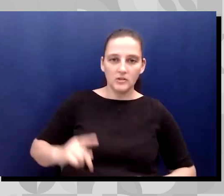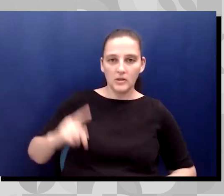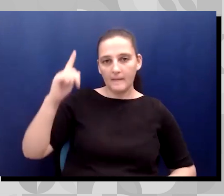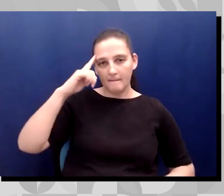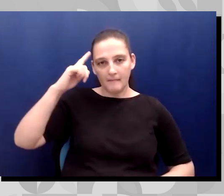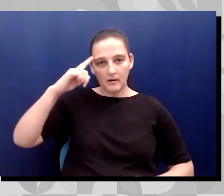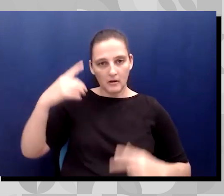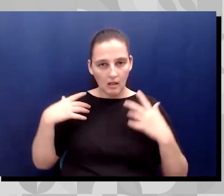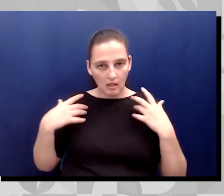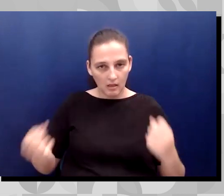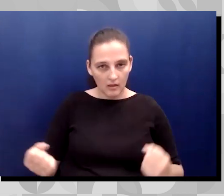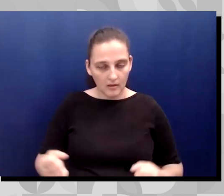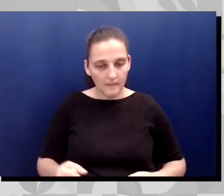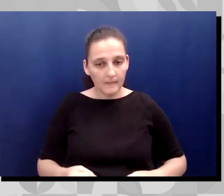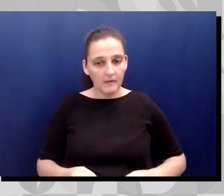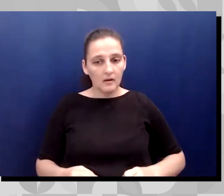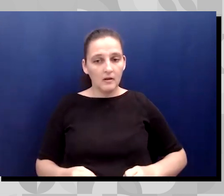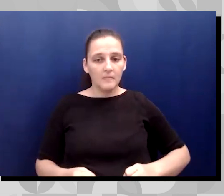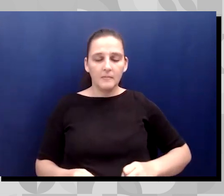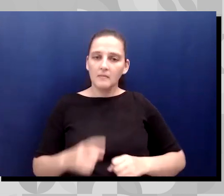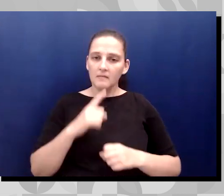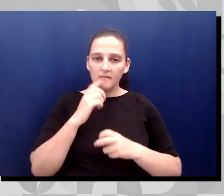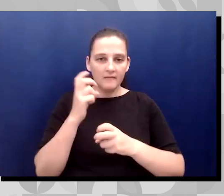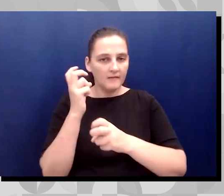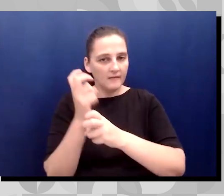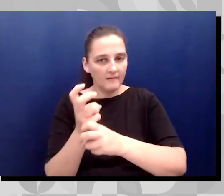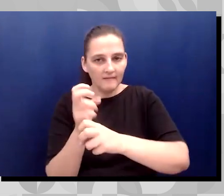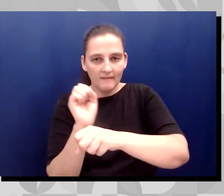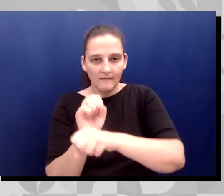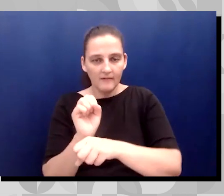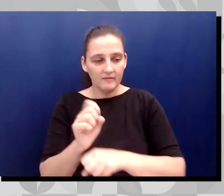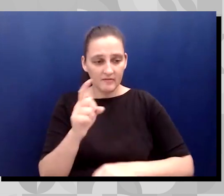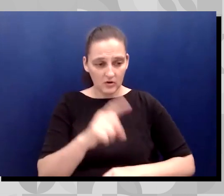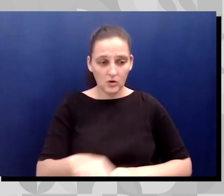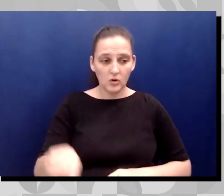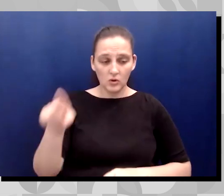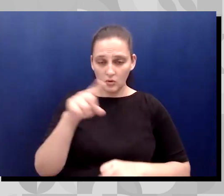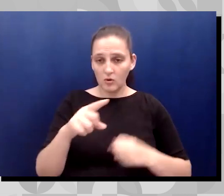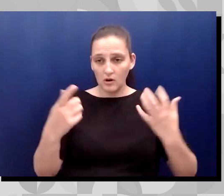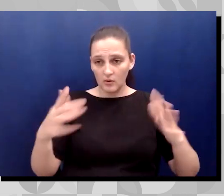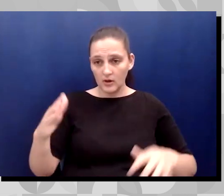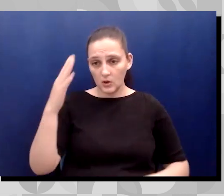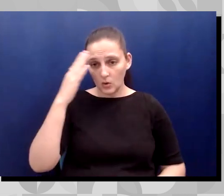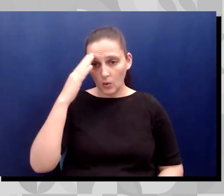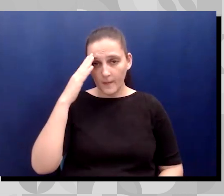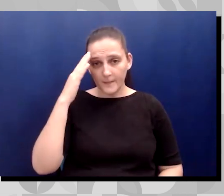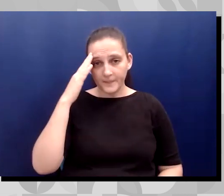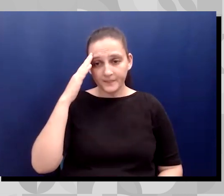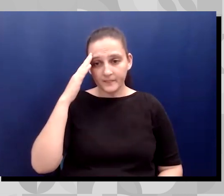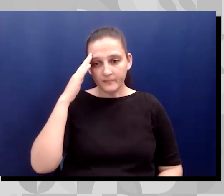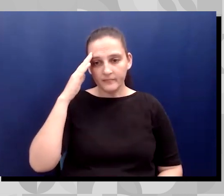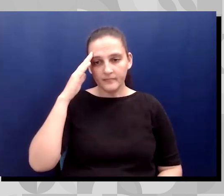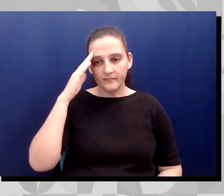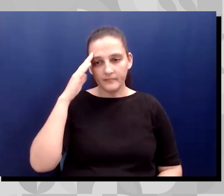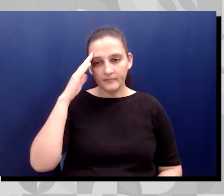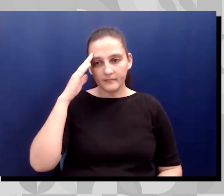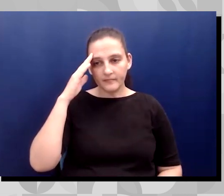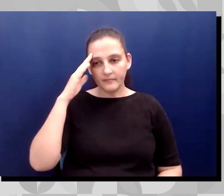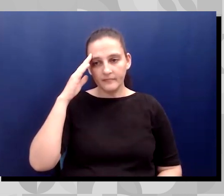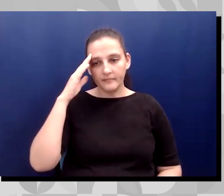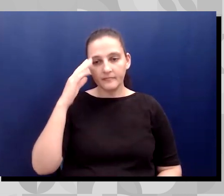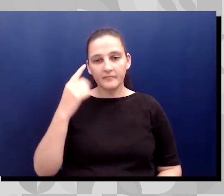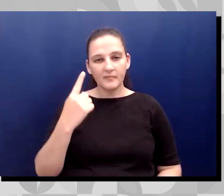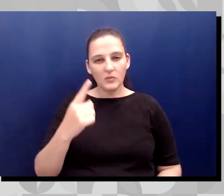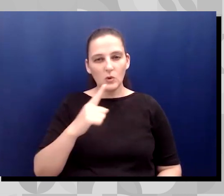hard work. Um, I know, as you all know, um, an interesting thing that I've discovered in my